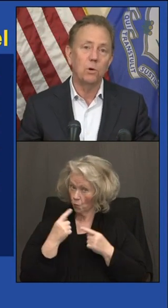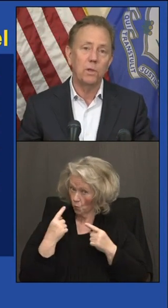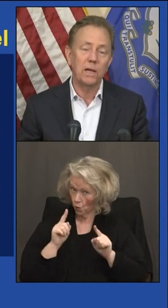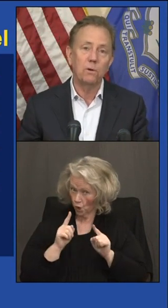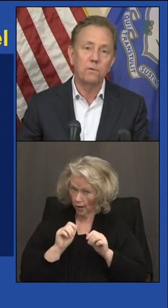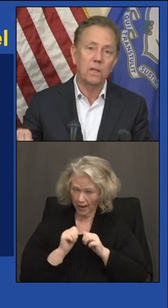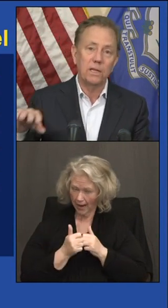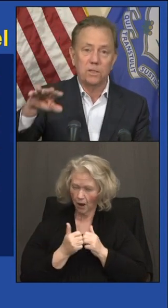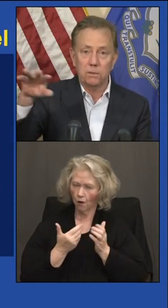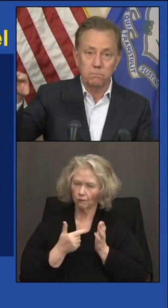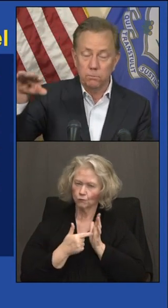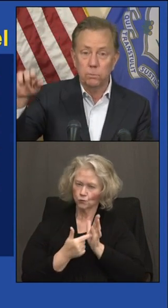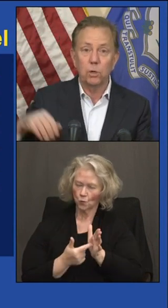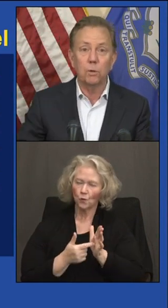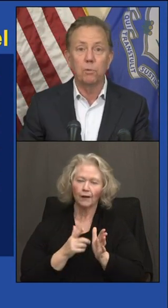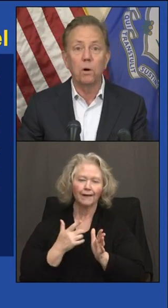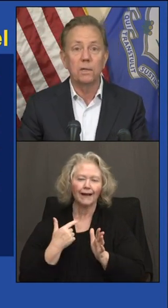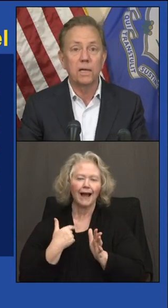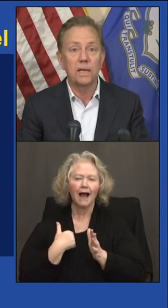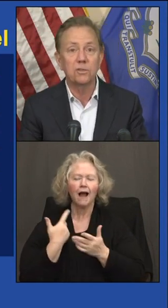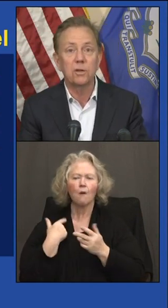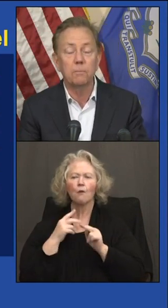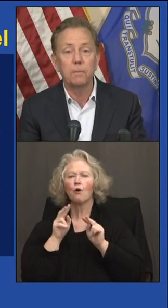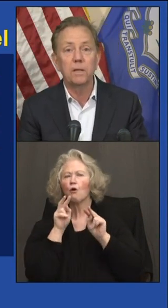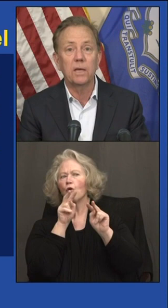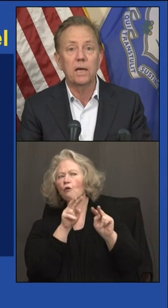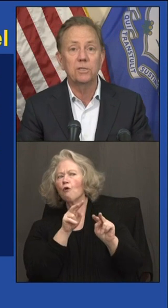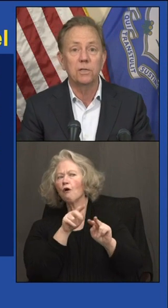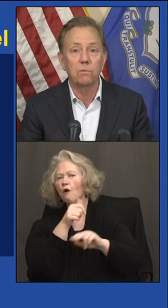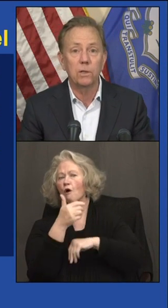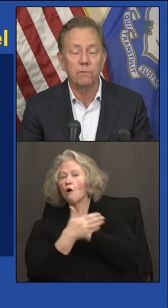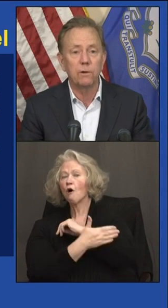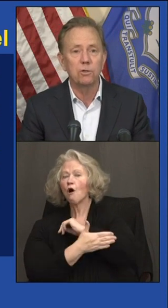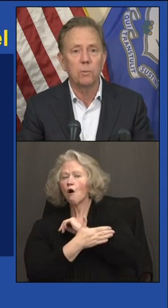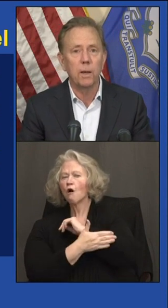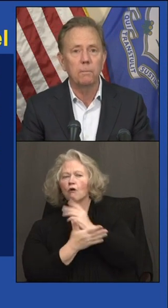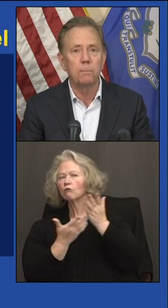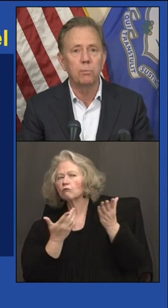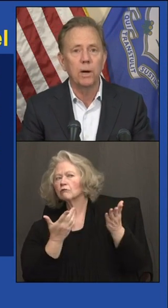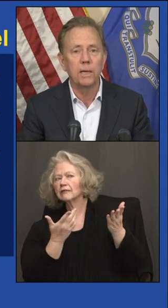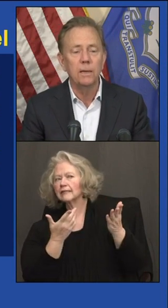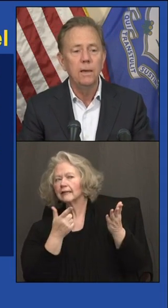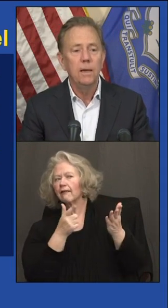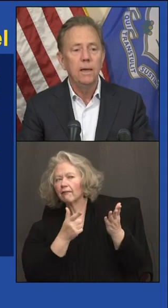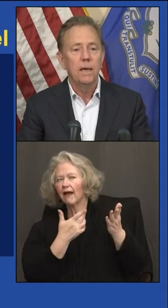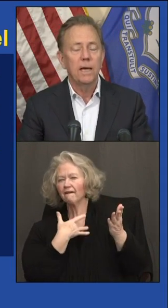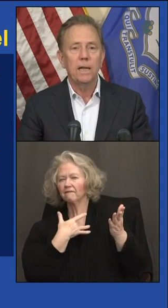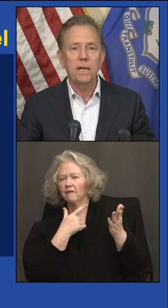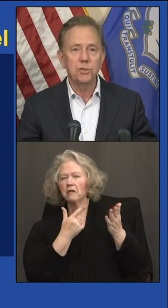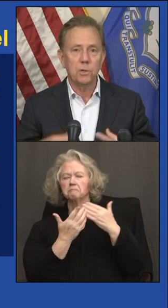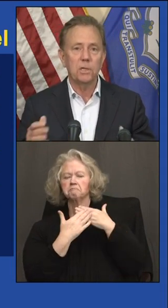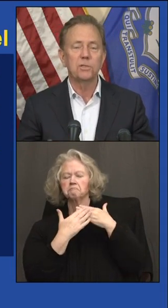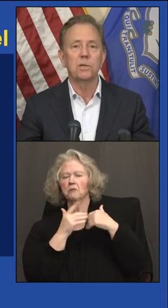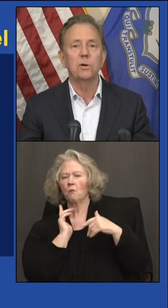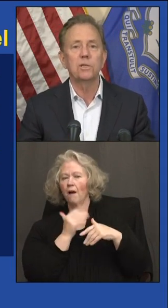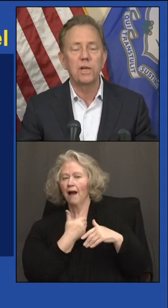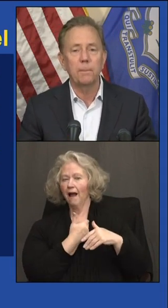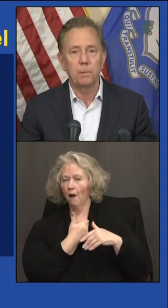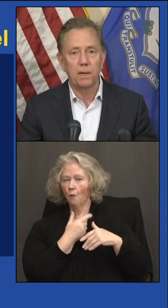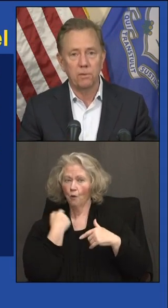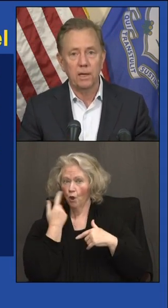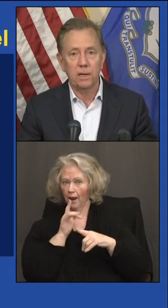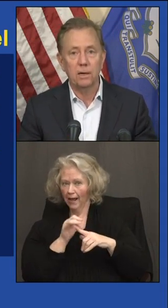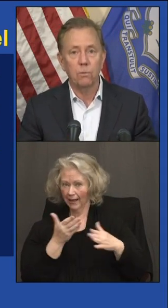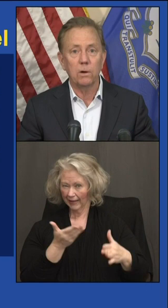know that I often like to look abroad to get some indication of what the future may bring. And Israel is a good